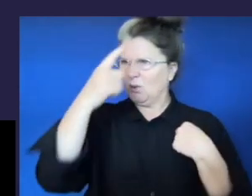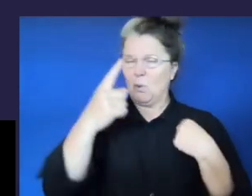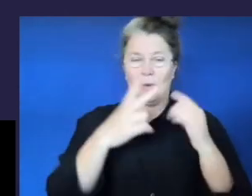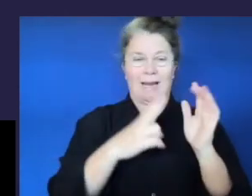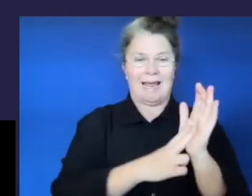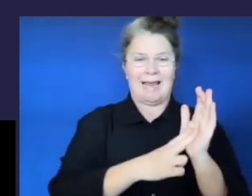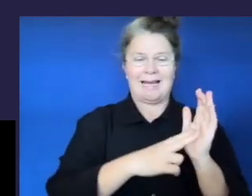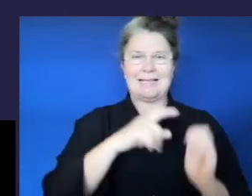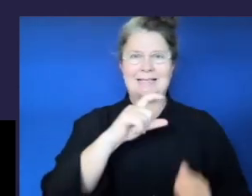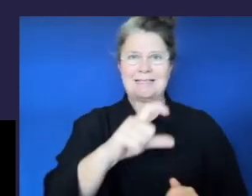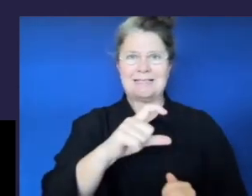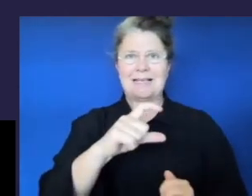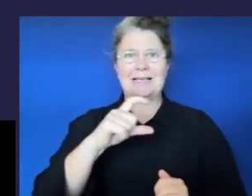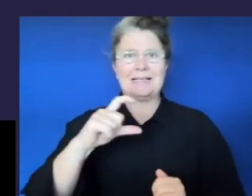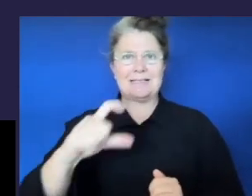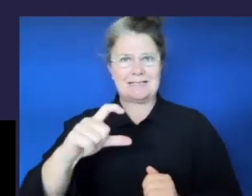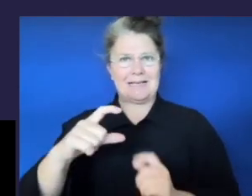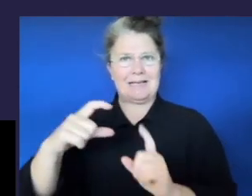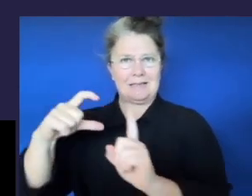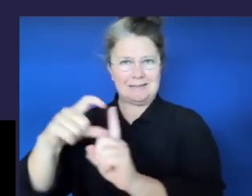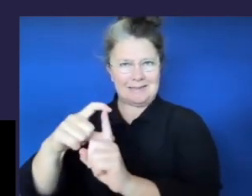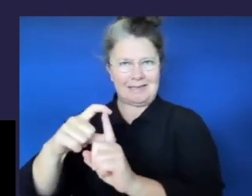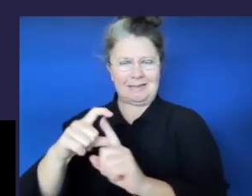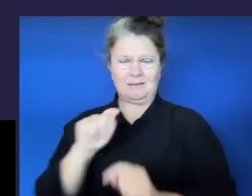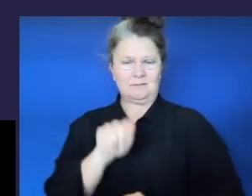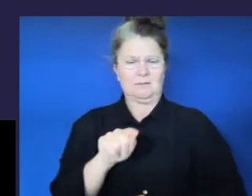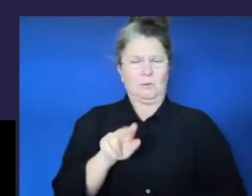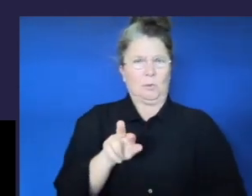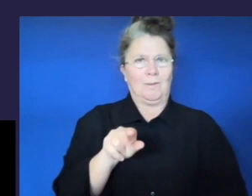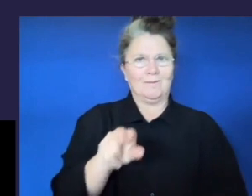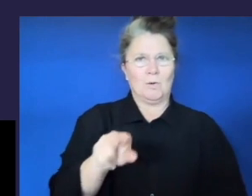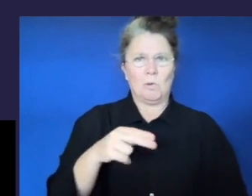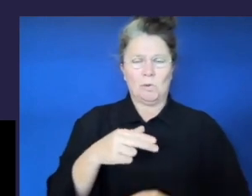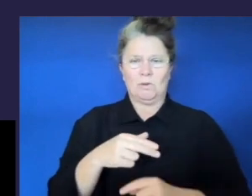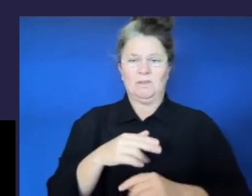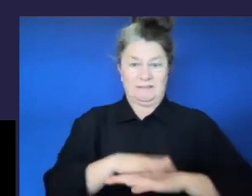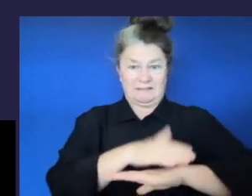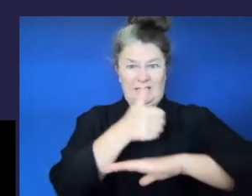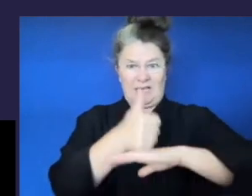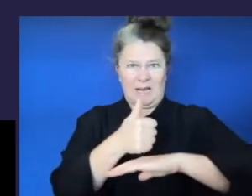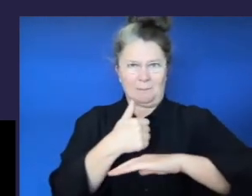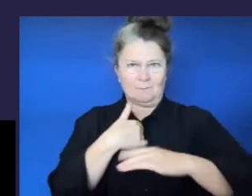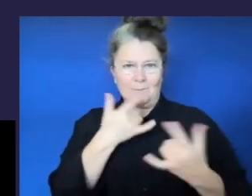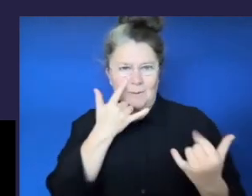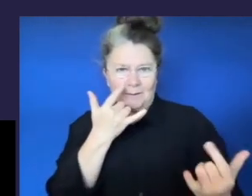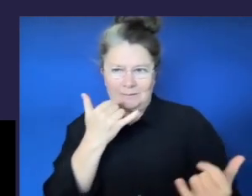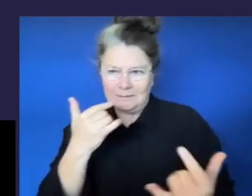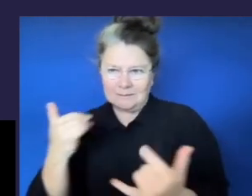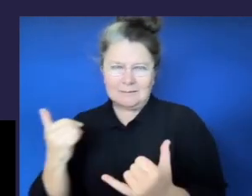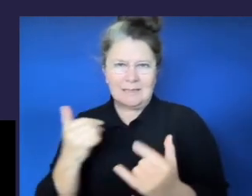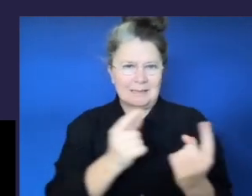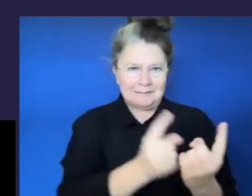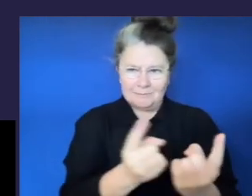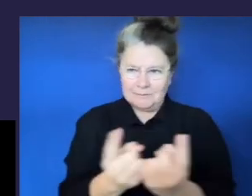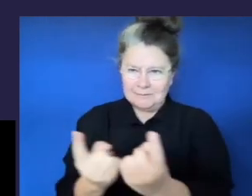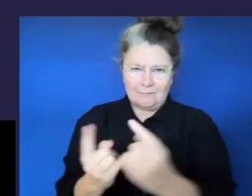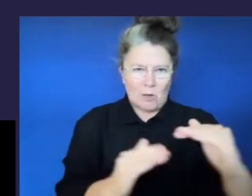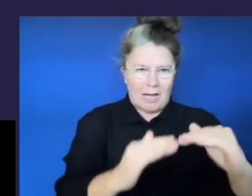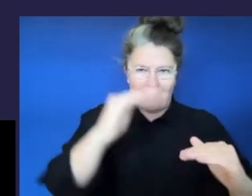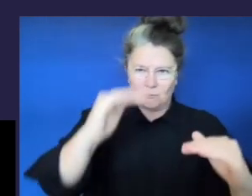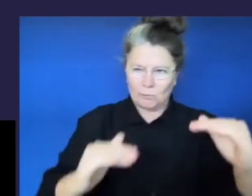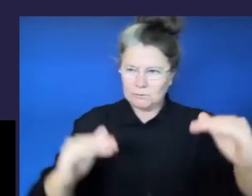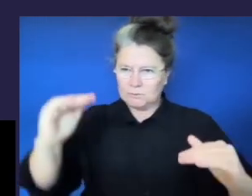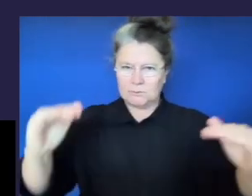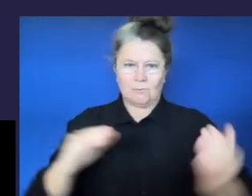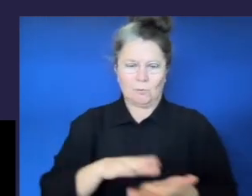The NCCD is designed to assess and capture the type and level of adjustments needed for students with disability to access and